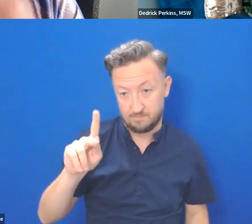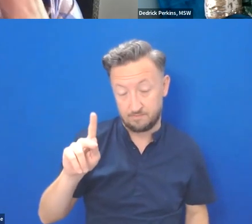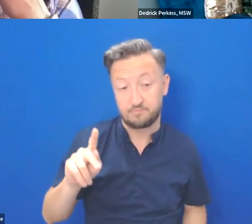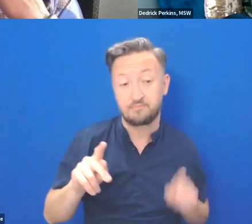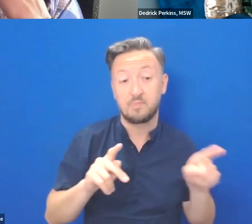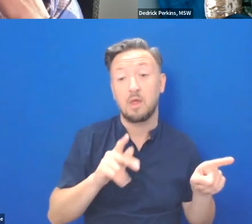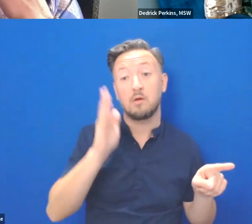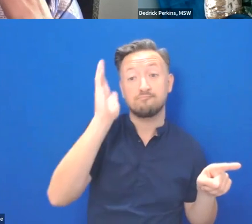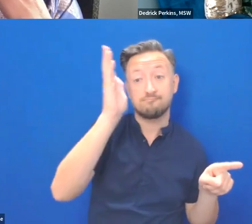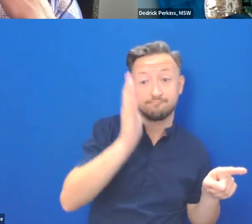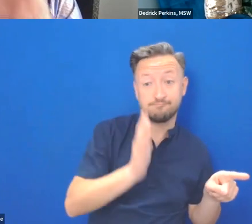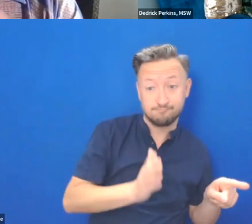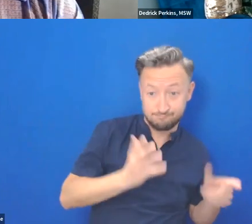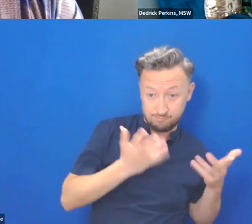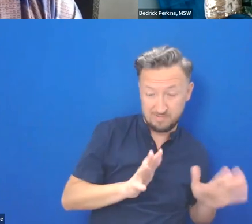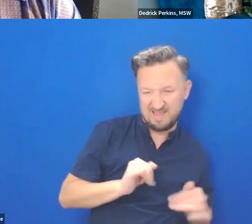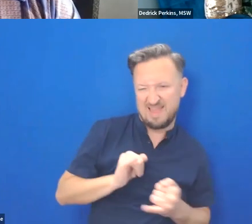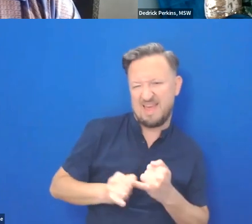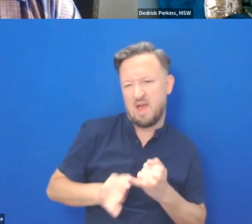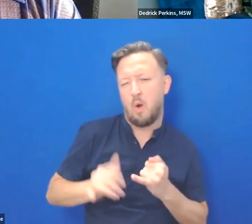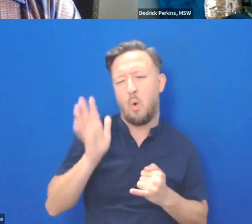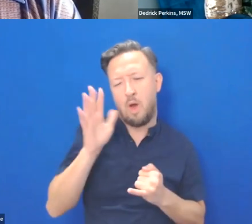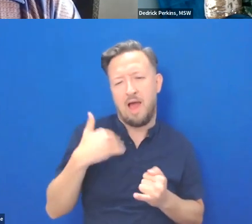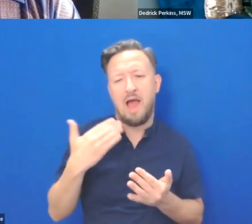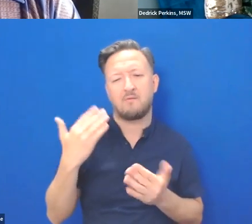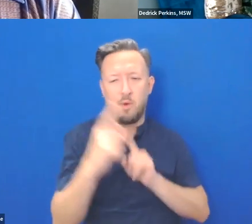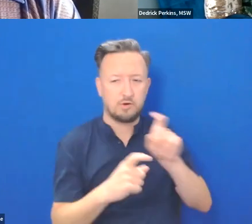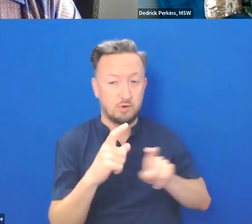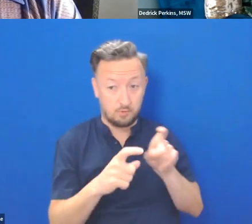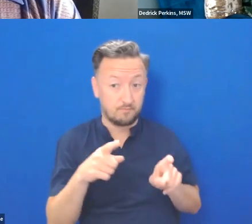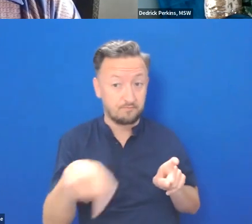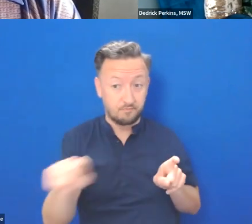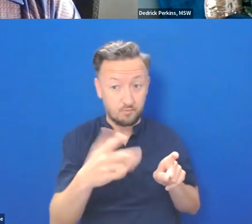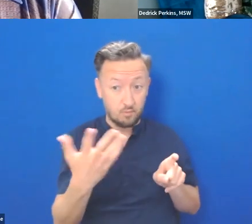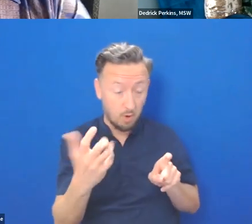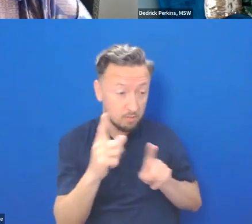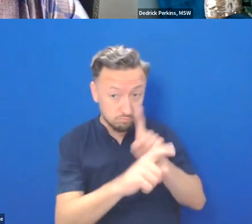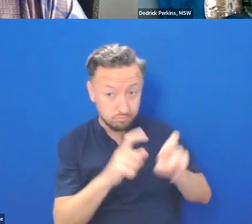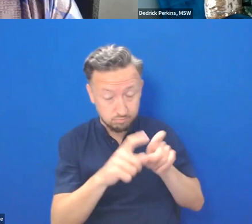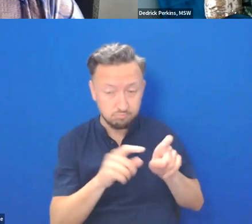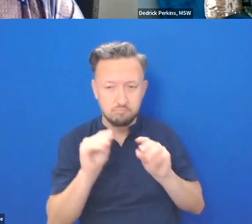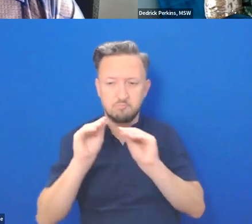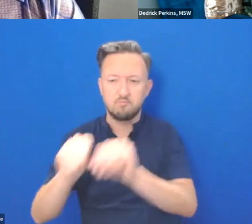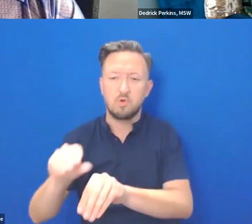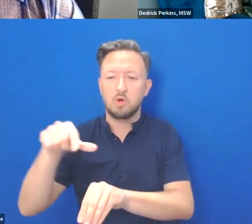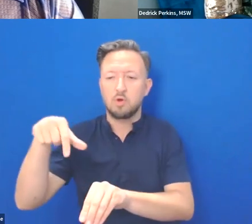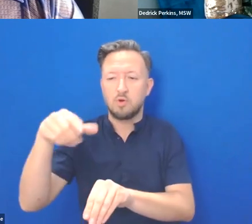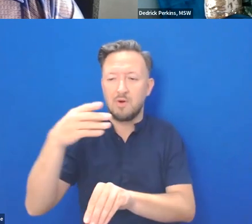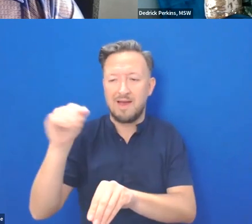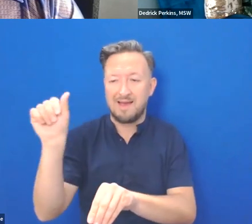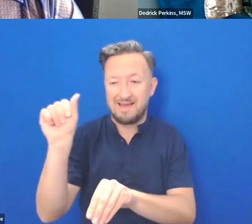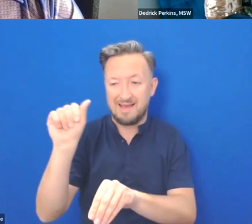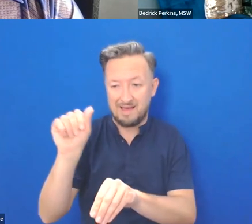questions at the end of the presentation. So please feel free to use the Q&A box and we'll get through as many questions